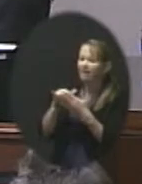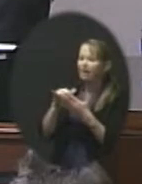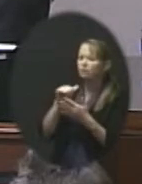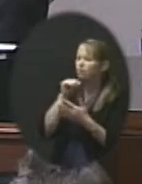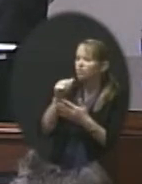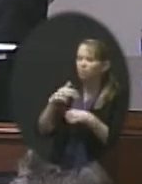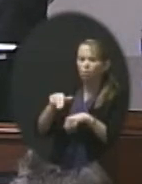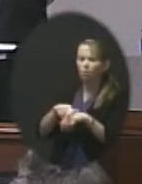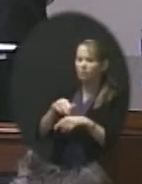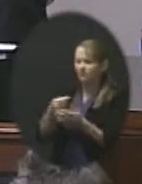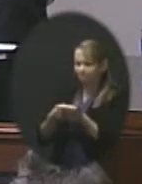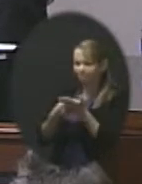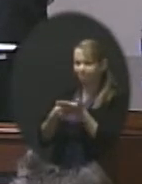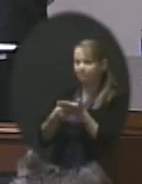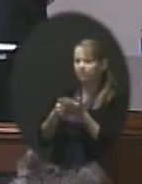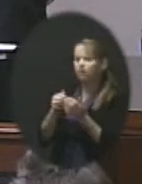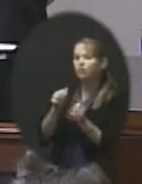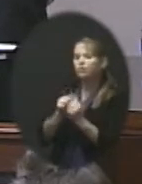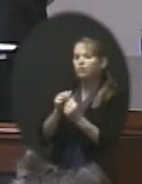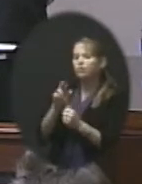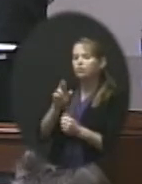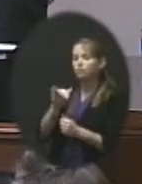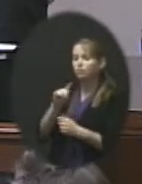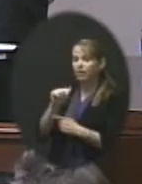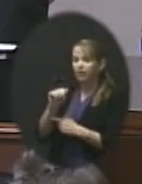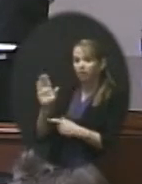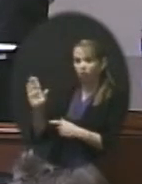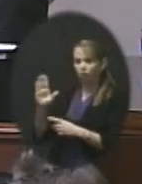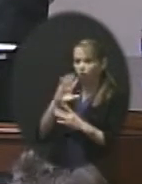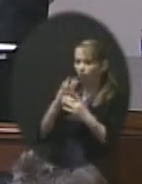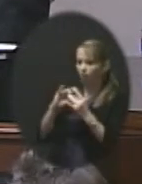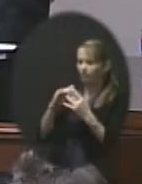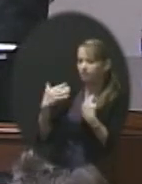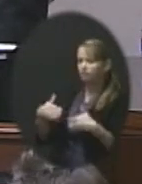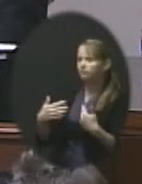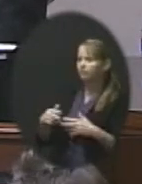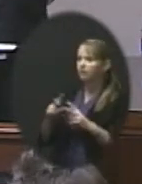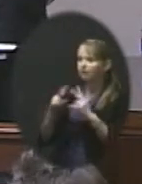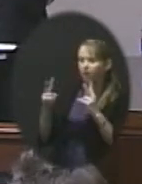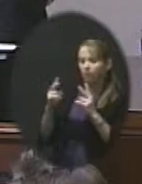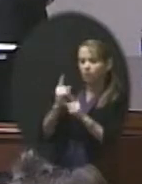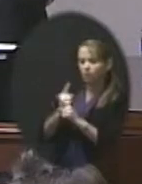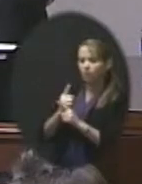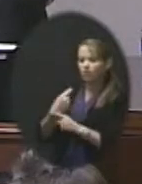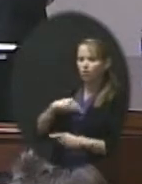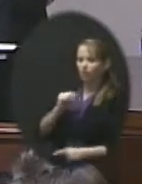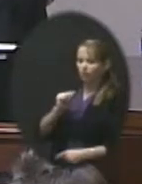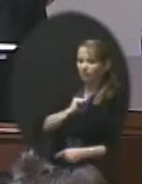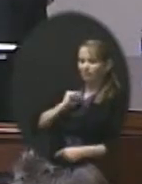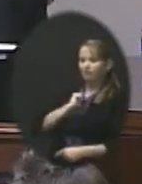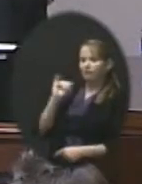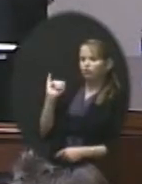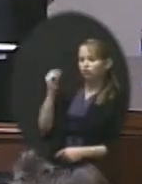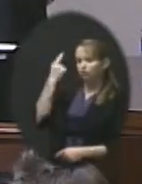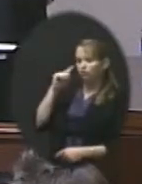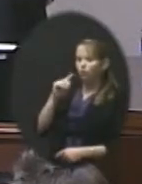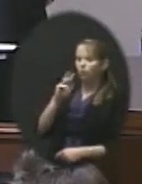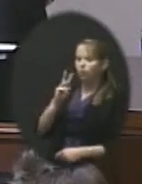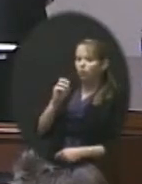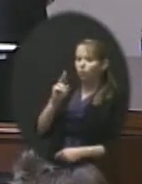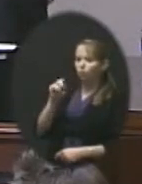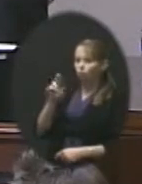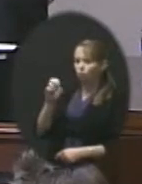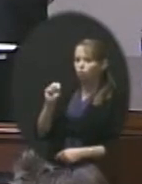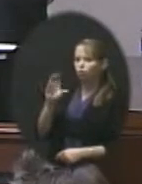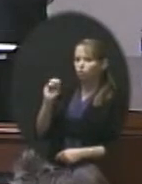and Rita's comments are so appropriate to this. Workers' comp, we're self-insured so we take on a greater risk or the board